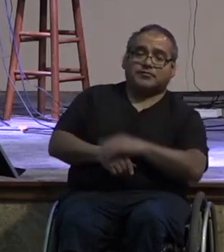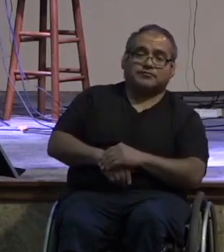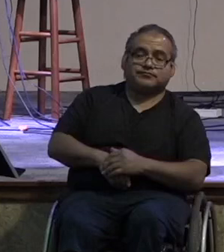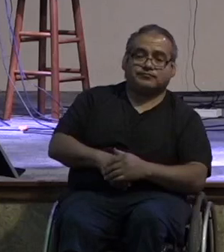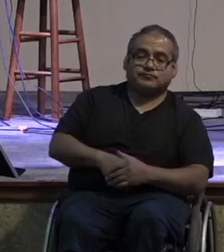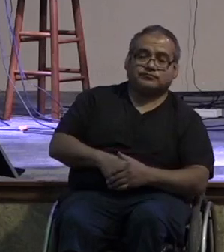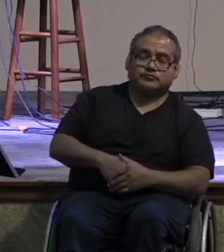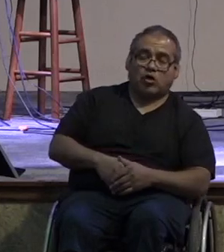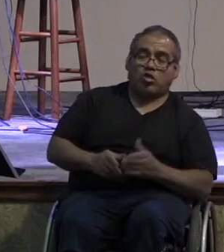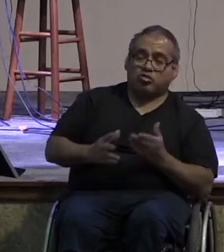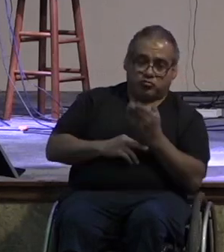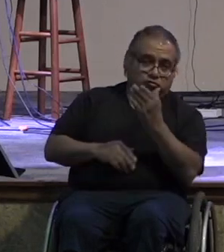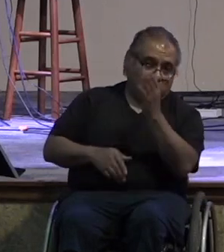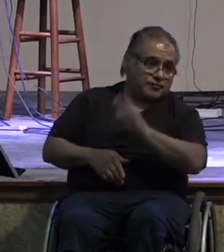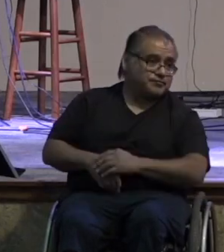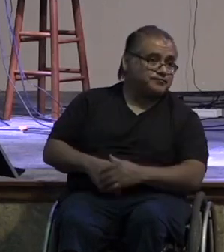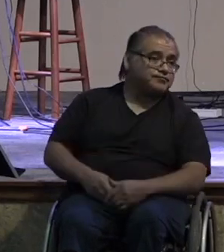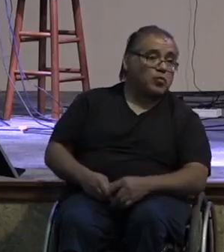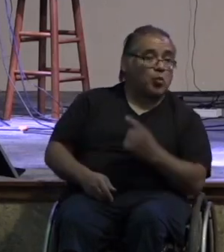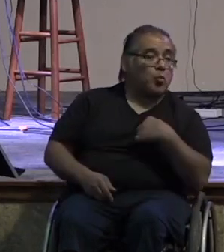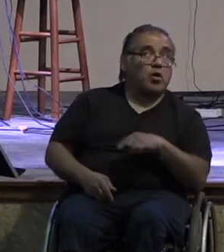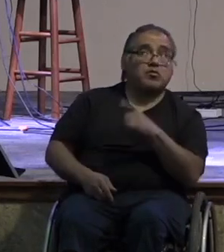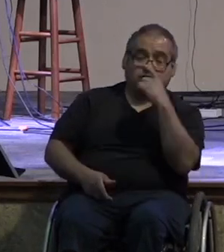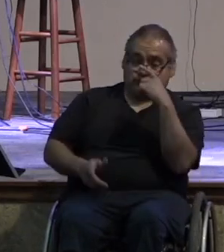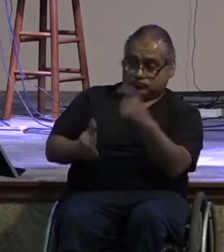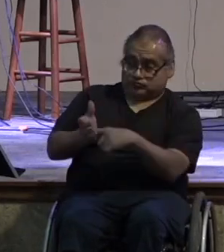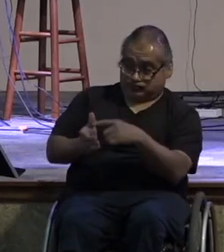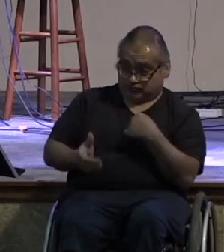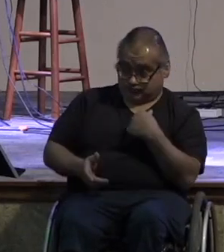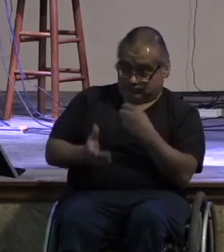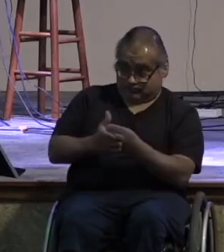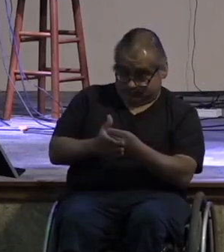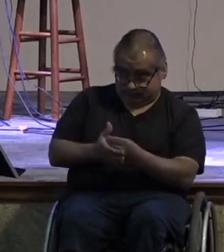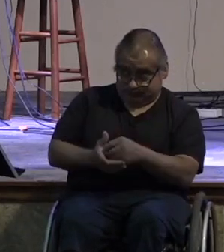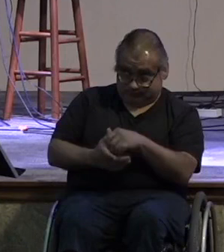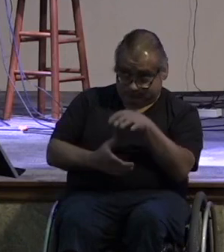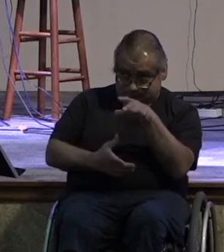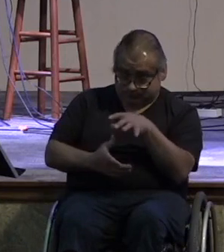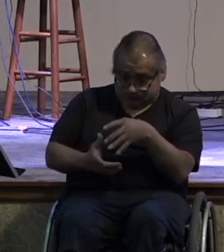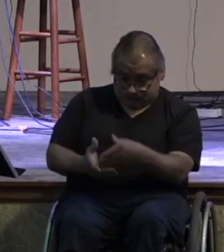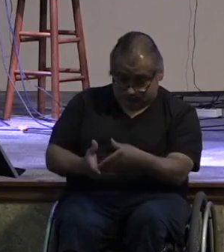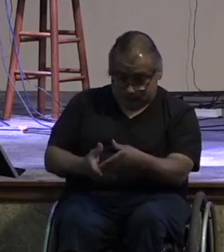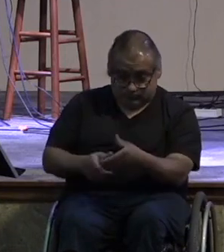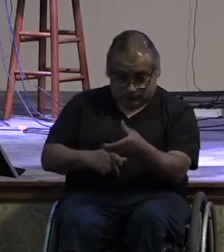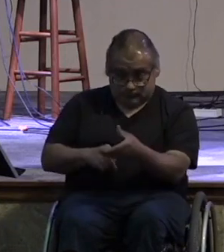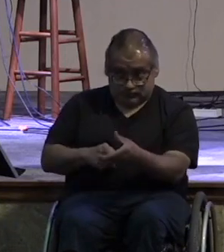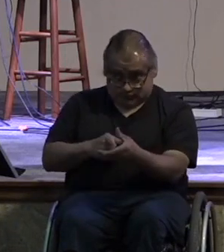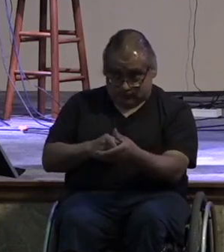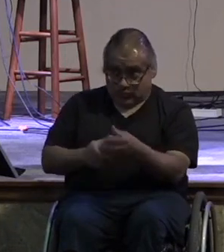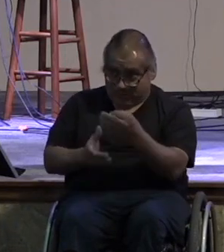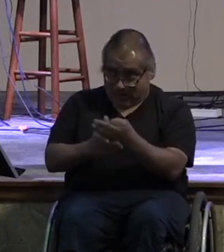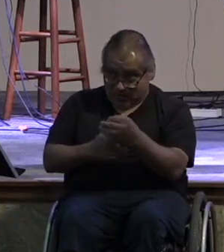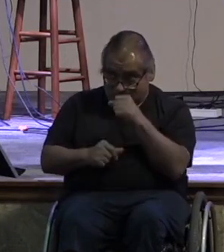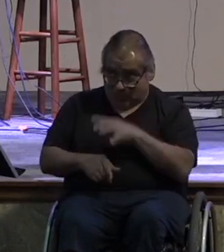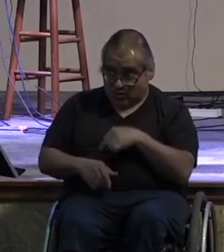support need and that's a way for us to work with him when we recognize that we have when we recognize what we have in the financial blessings